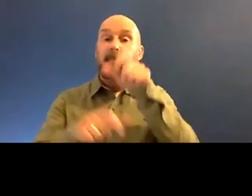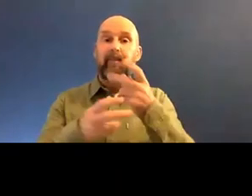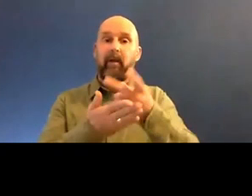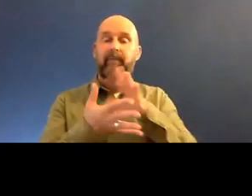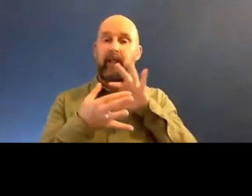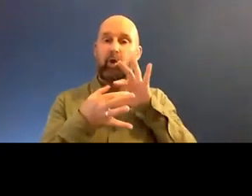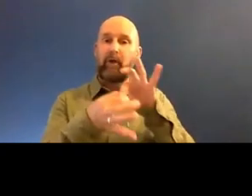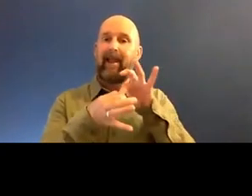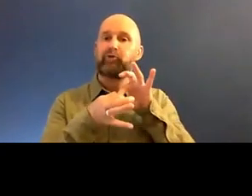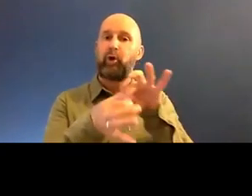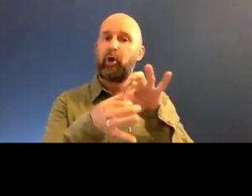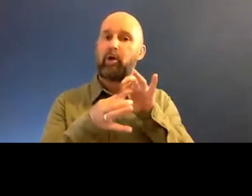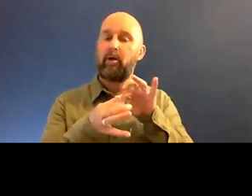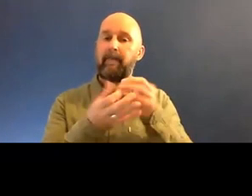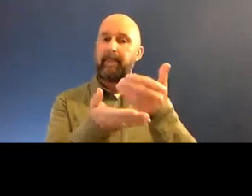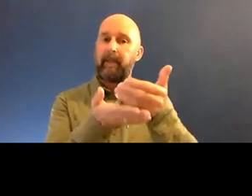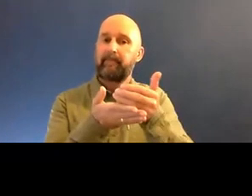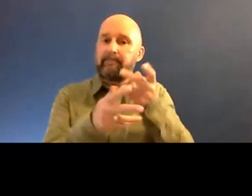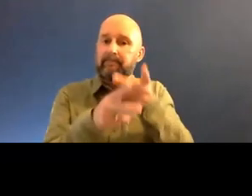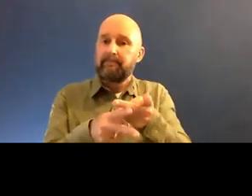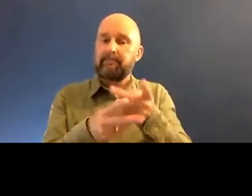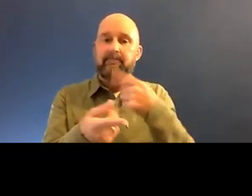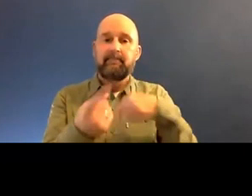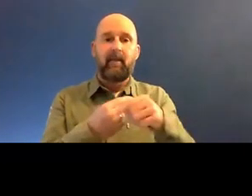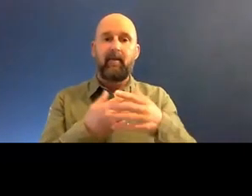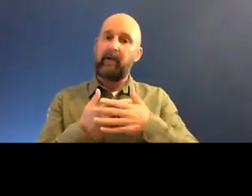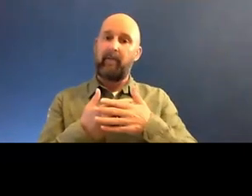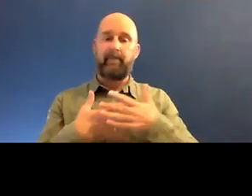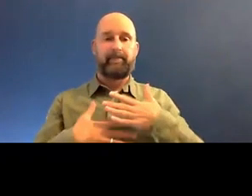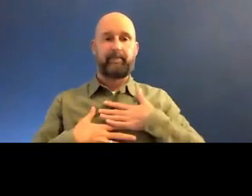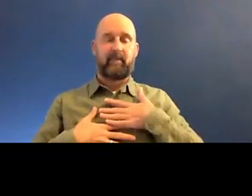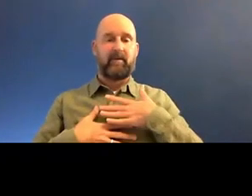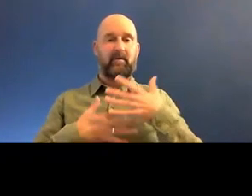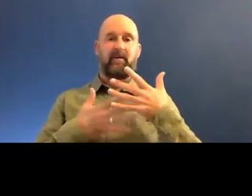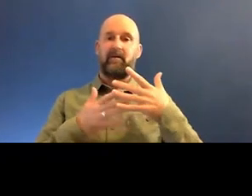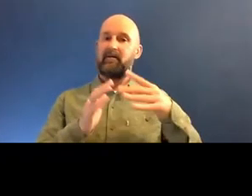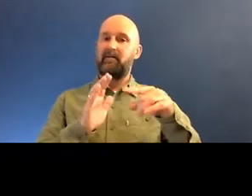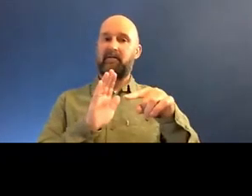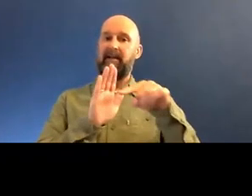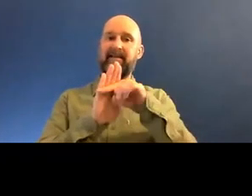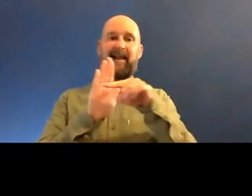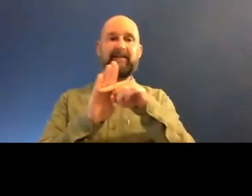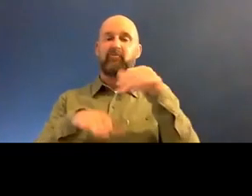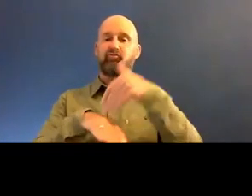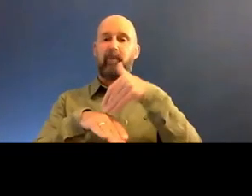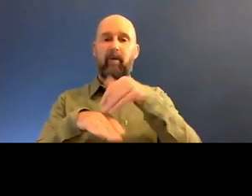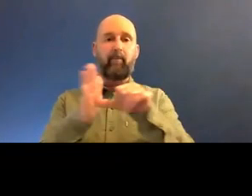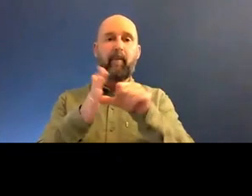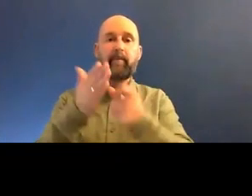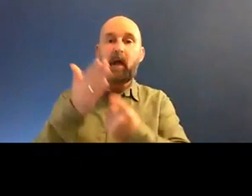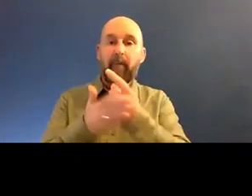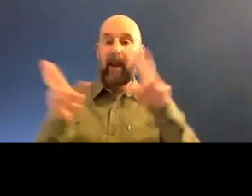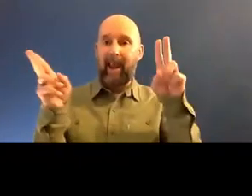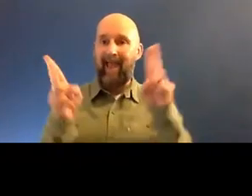connection to them. basically, the kind of like social negative social impact decreases within those areas.